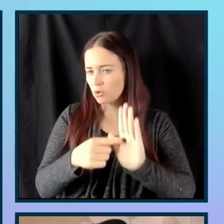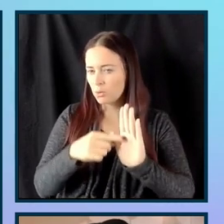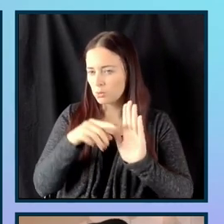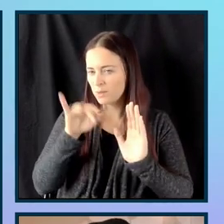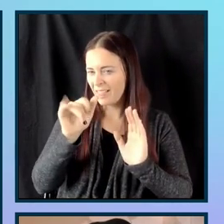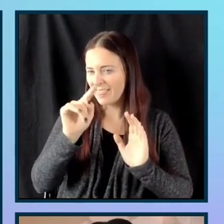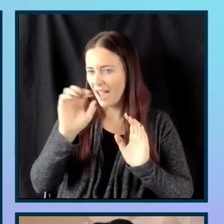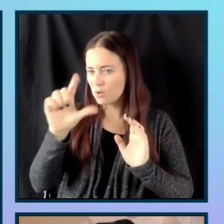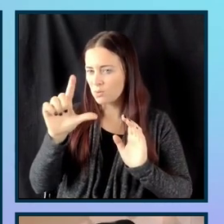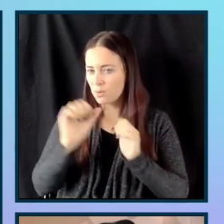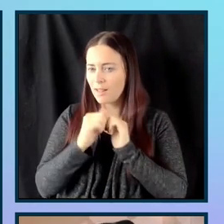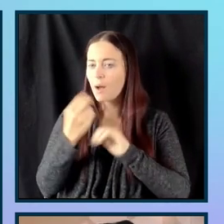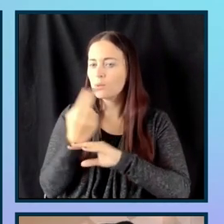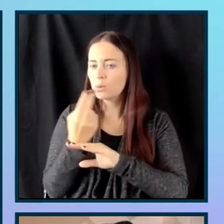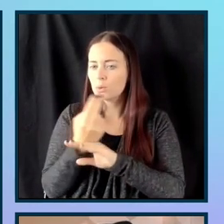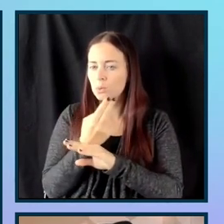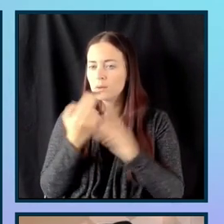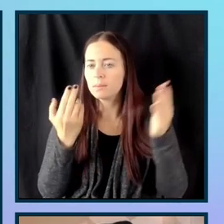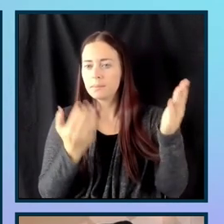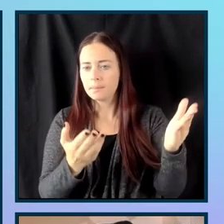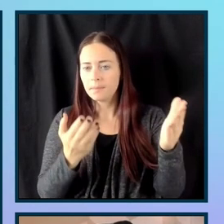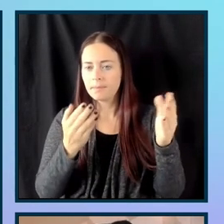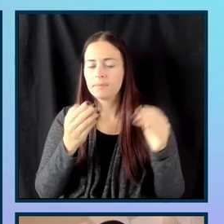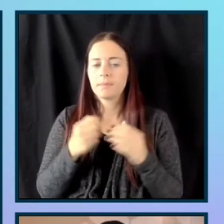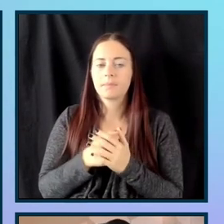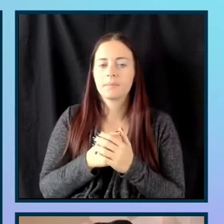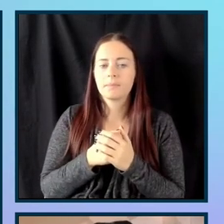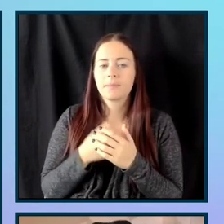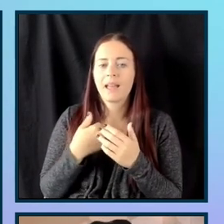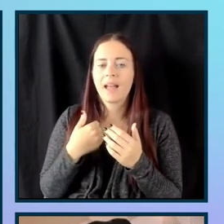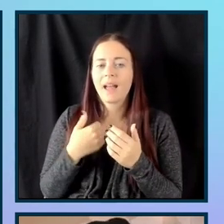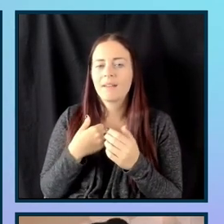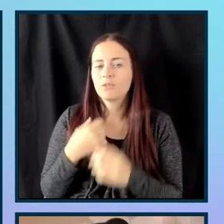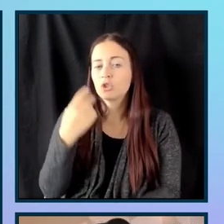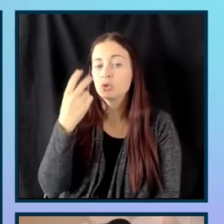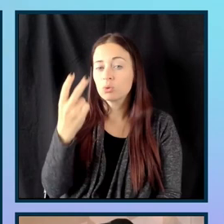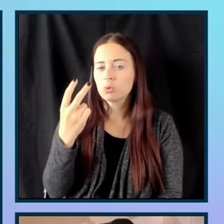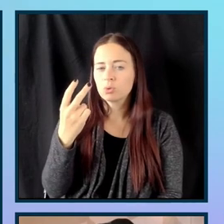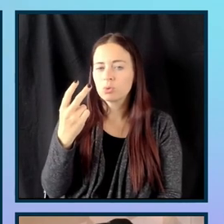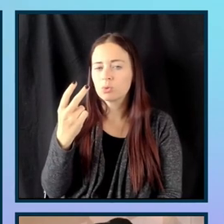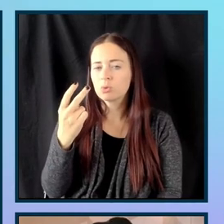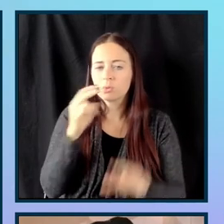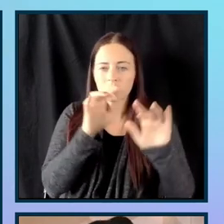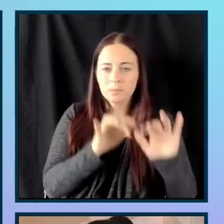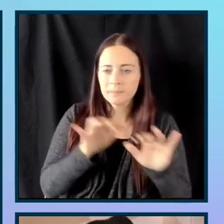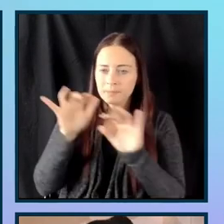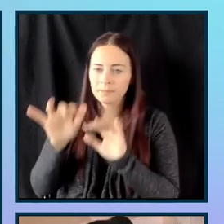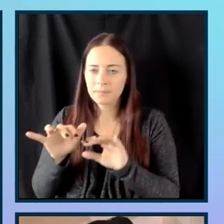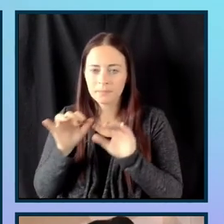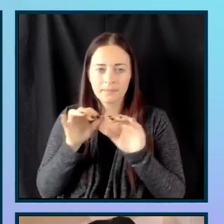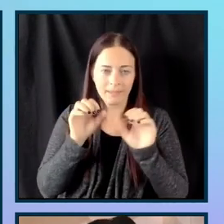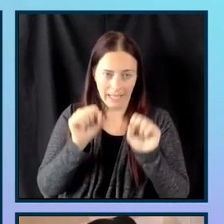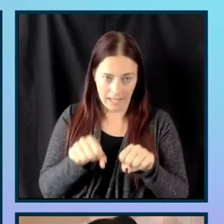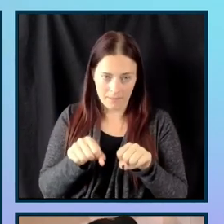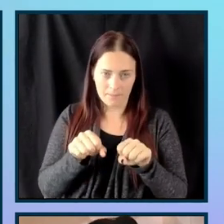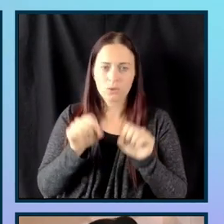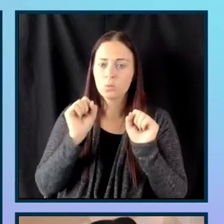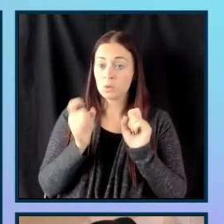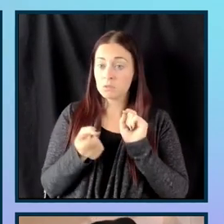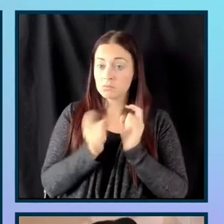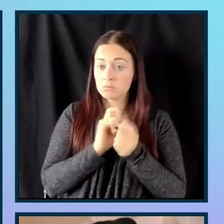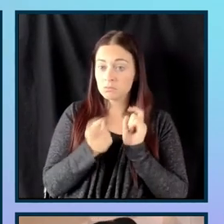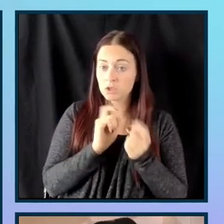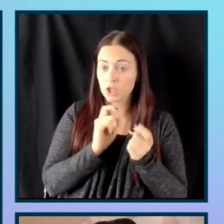tool. So in here we have two input fields that allow us to change the text color